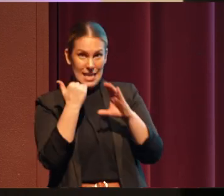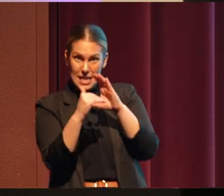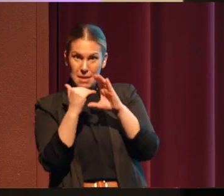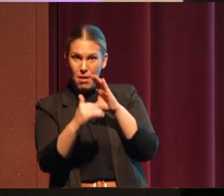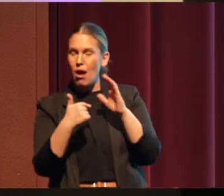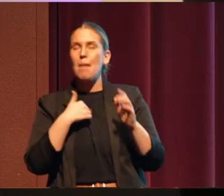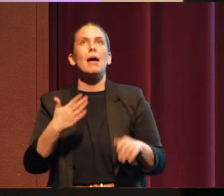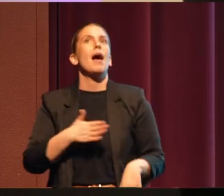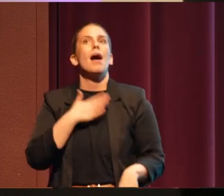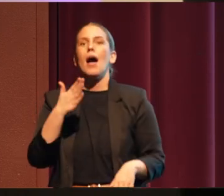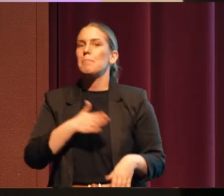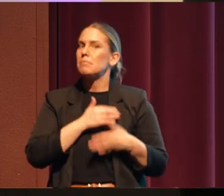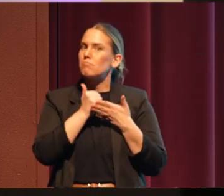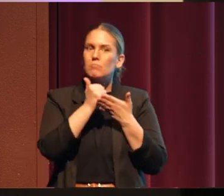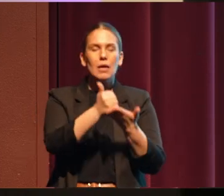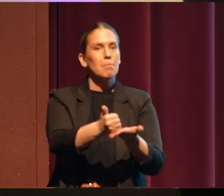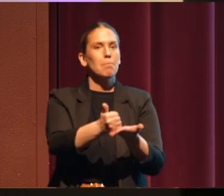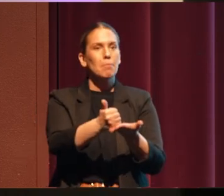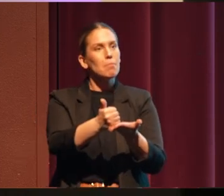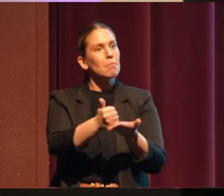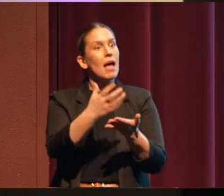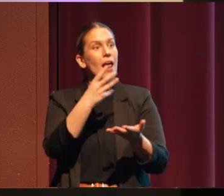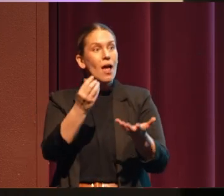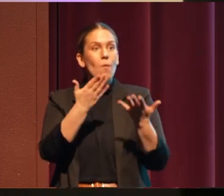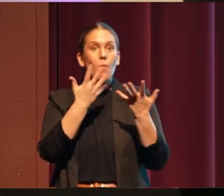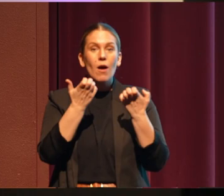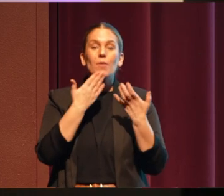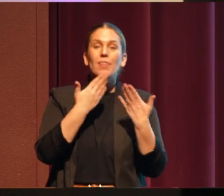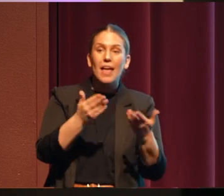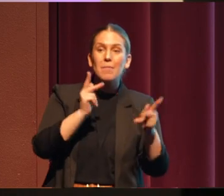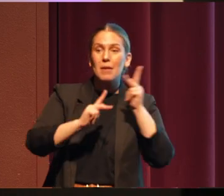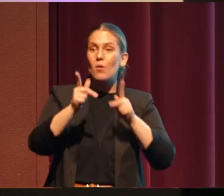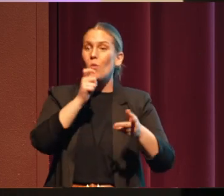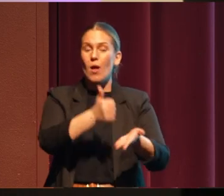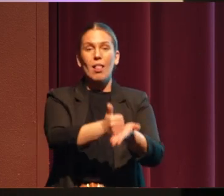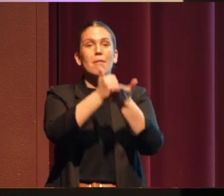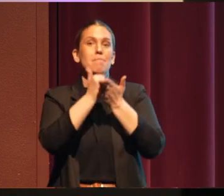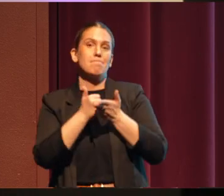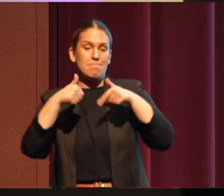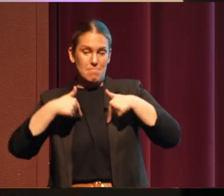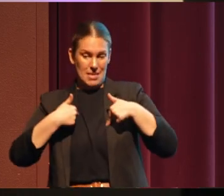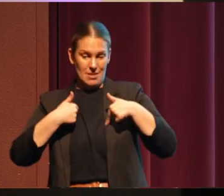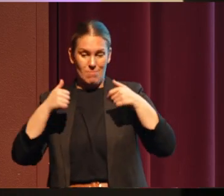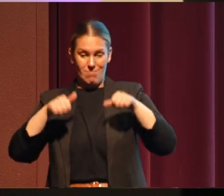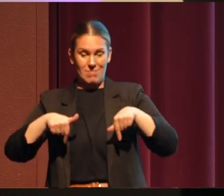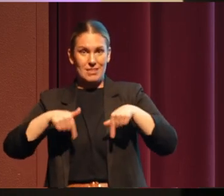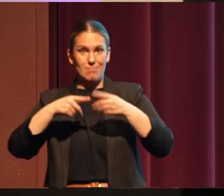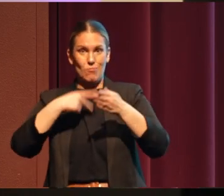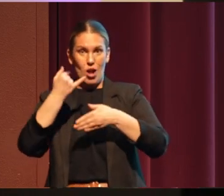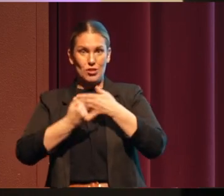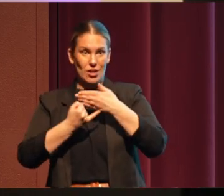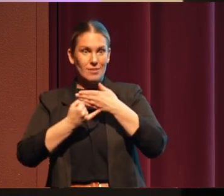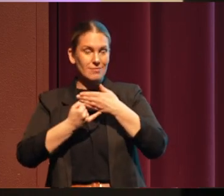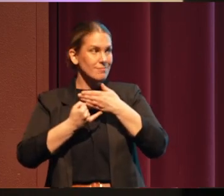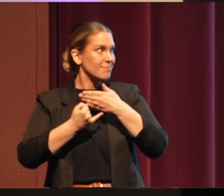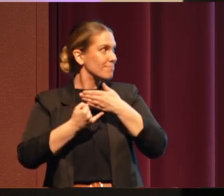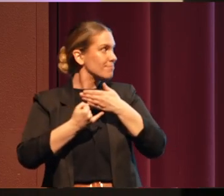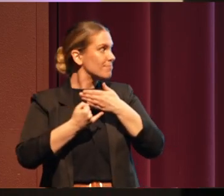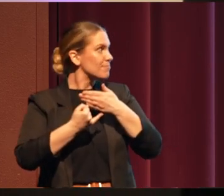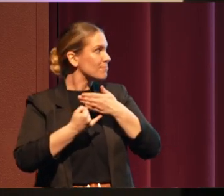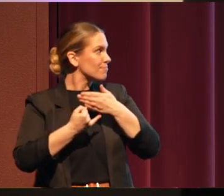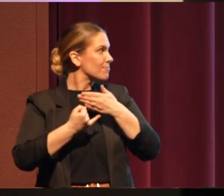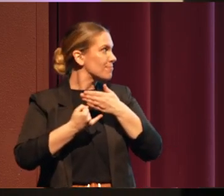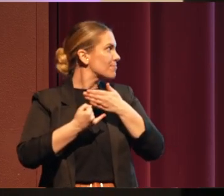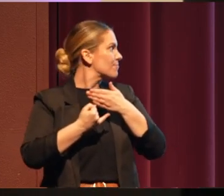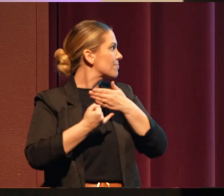any way that I can. And I want to thank some people that helped me with this project. My cousin Brad Parrish, he holds the title of